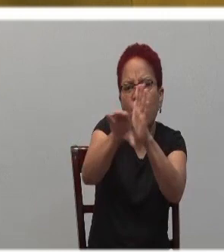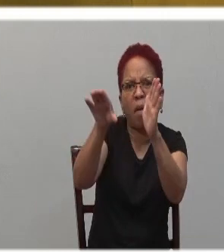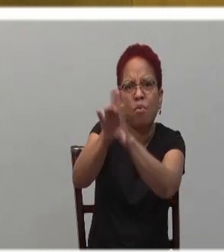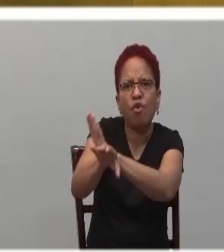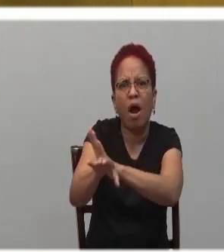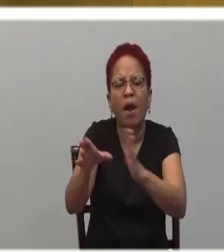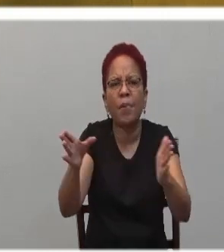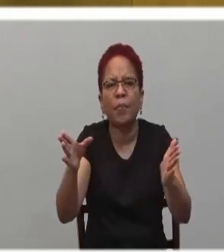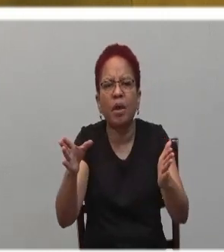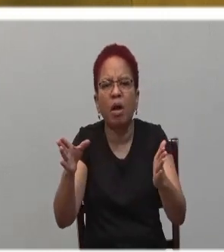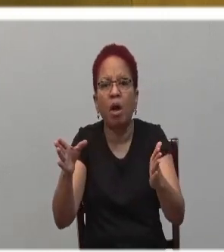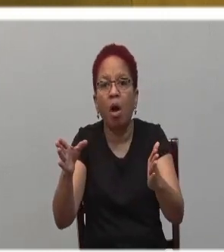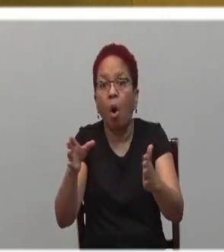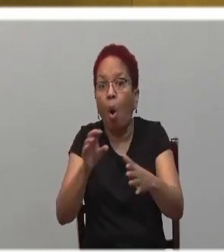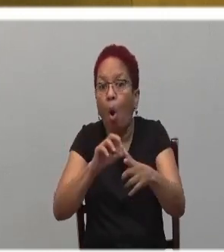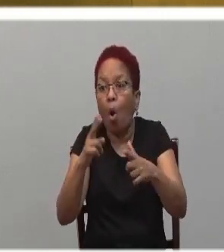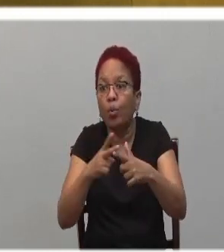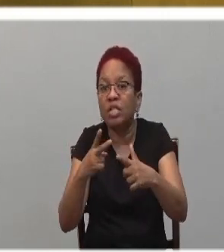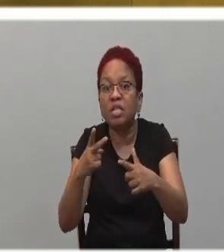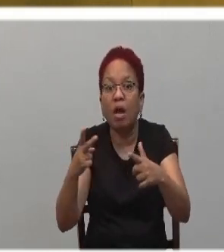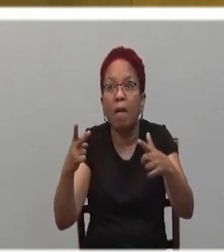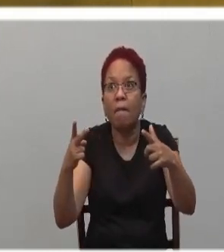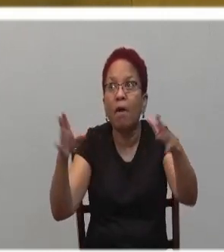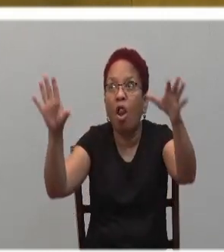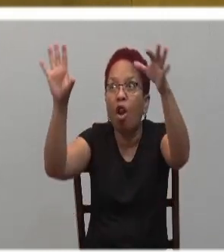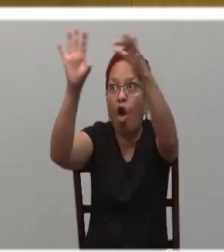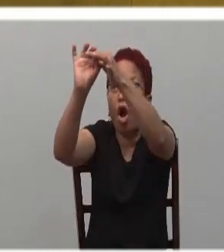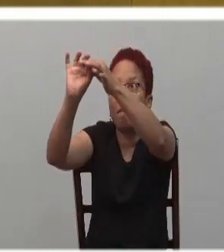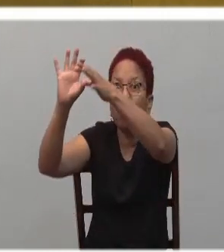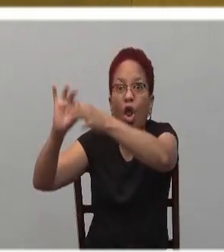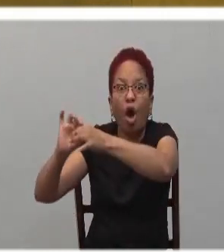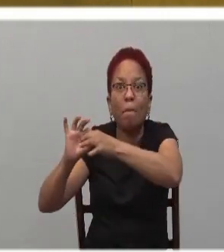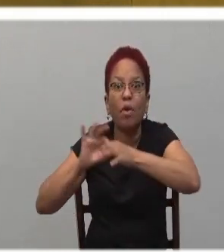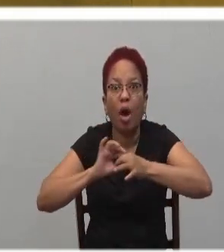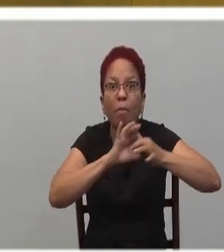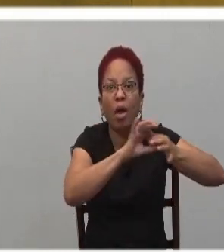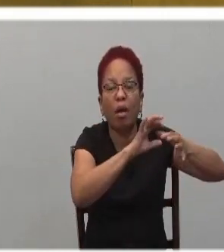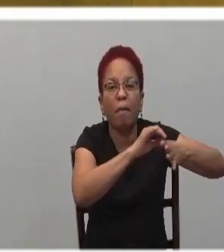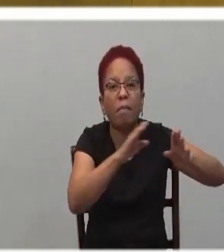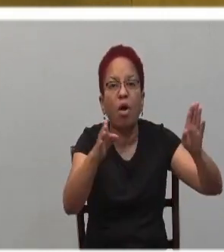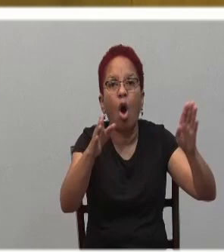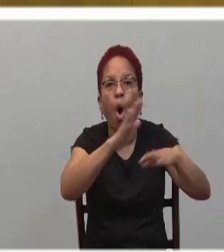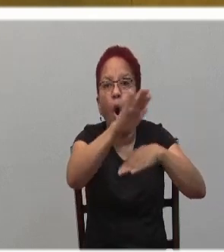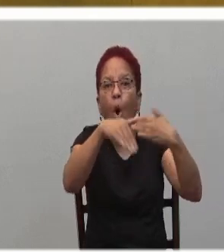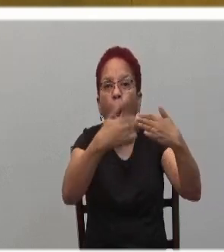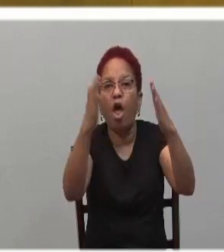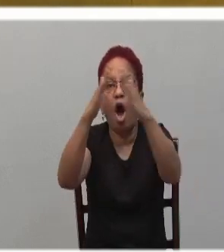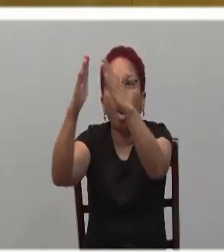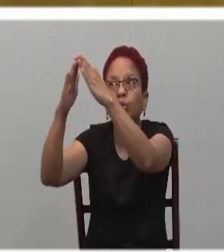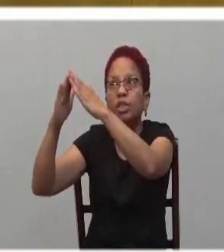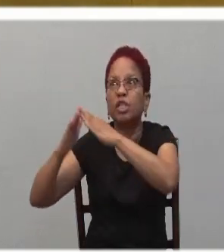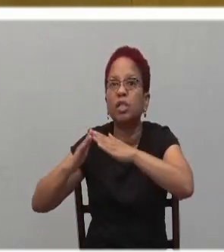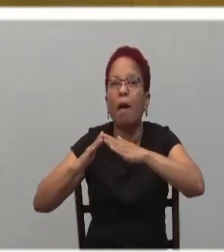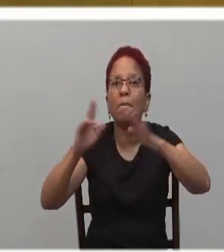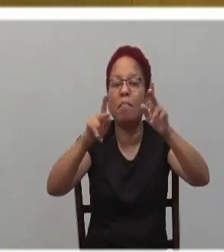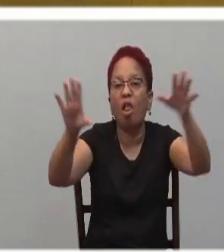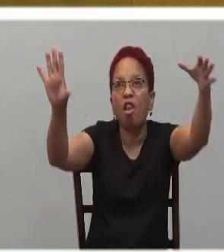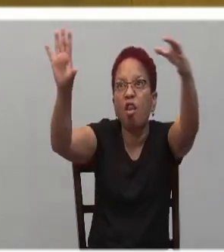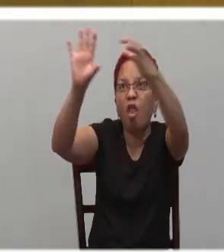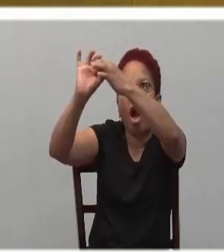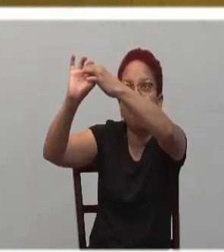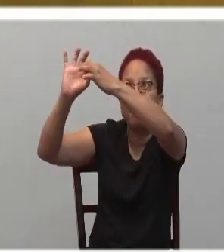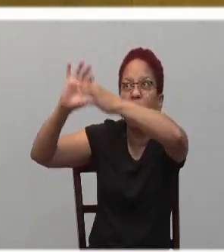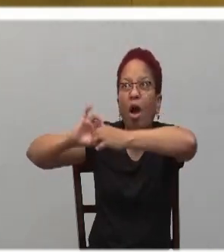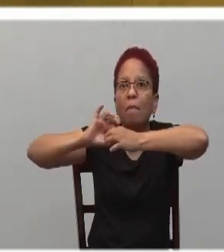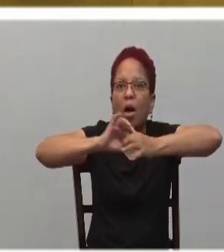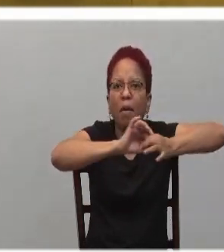like Fort Knox to protect ourselves. We have reaped corruption and waste in both